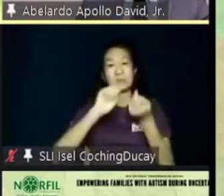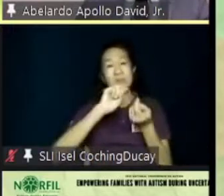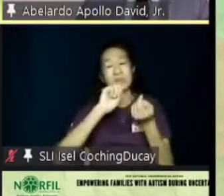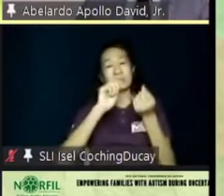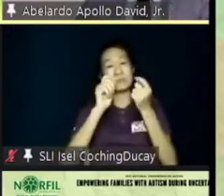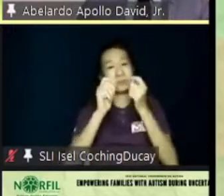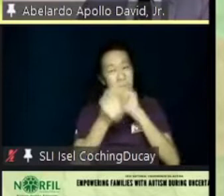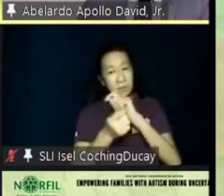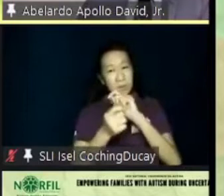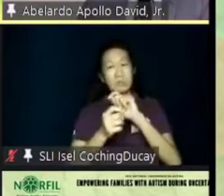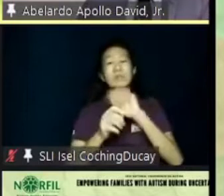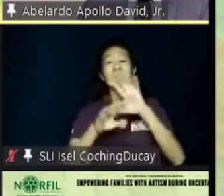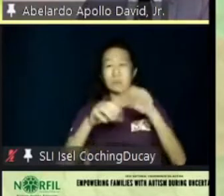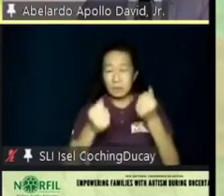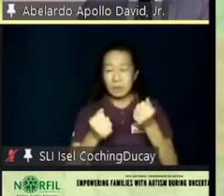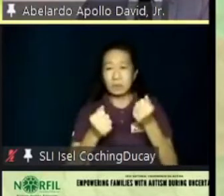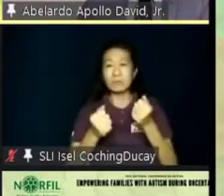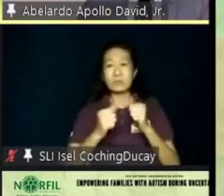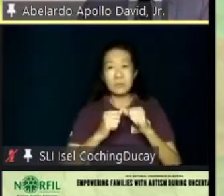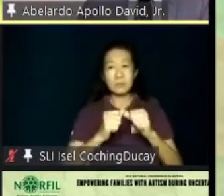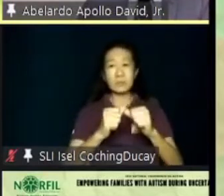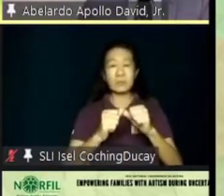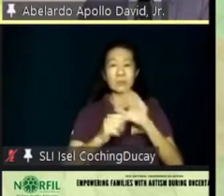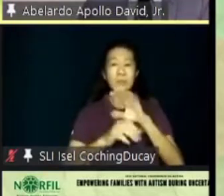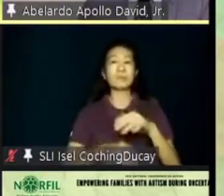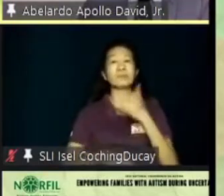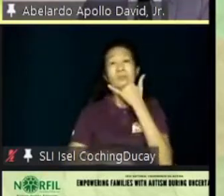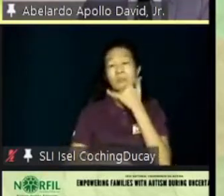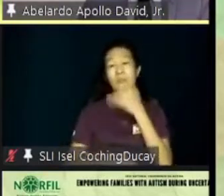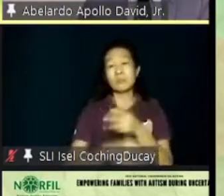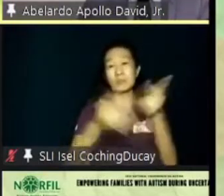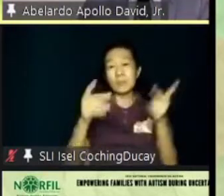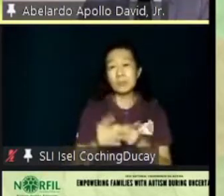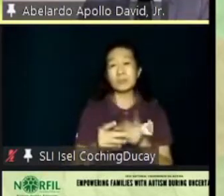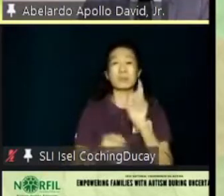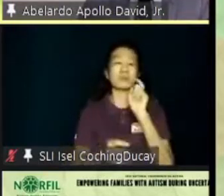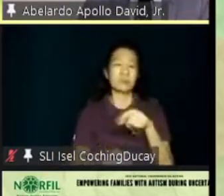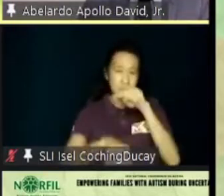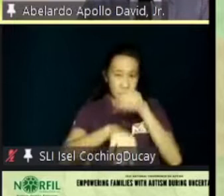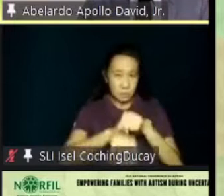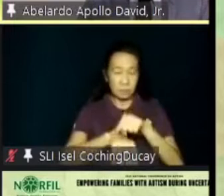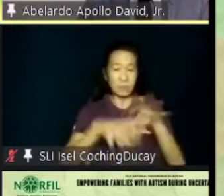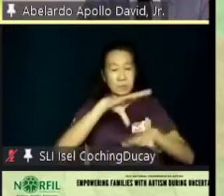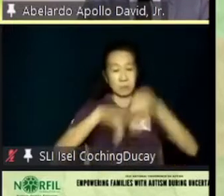How do we keep our students from being displaced when it's time for them to exit the school system?